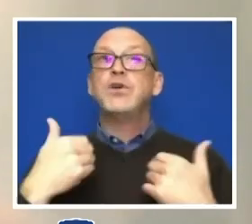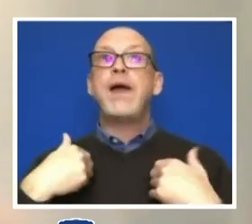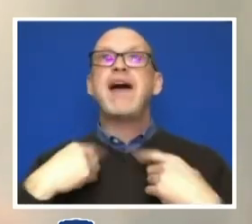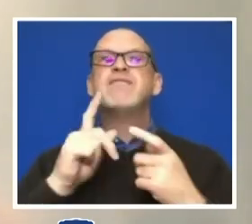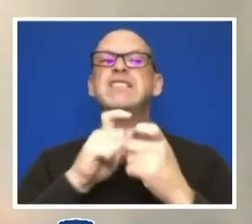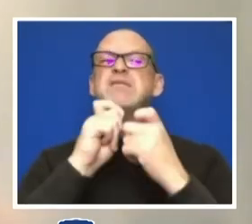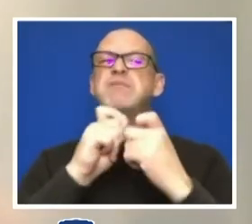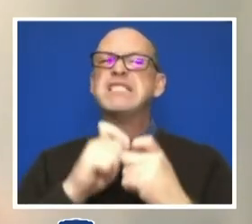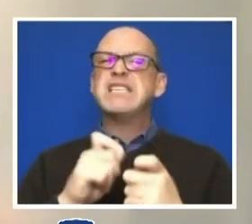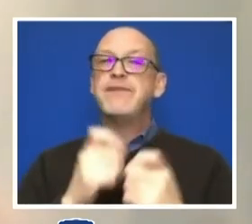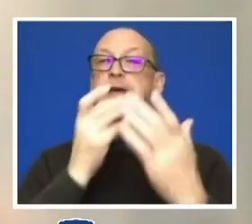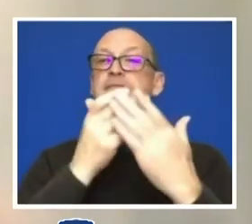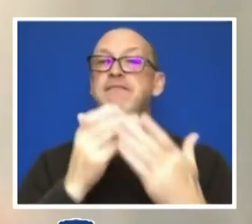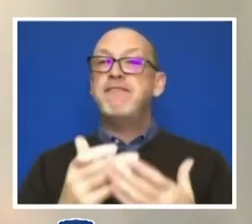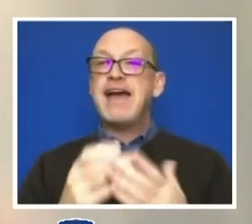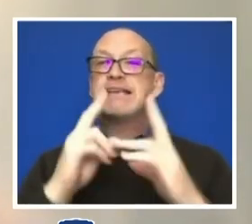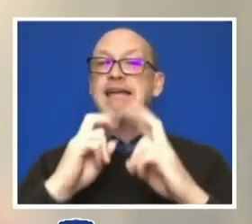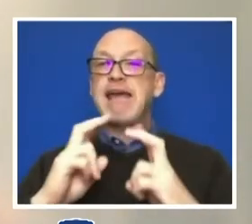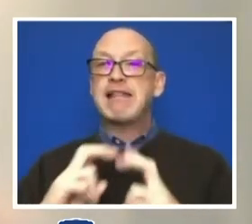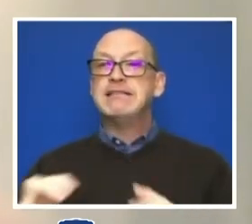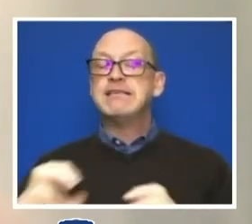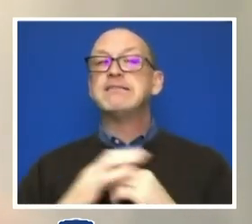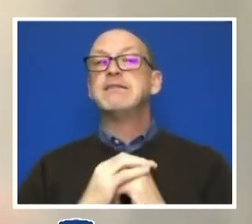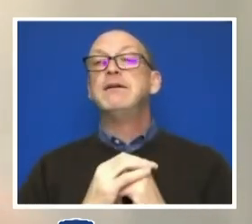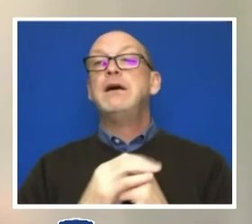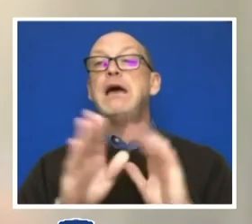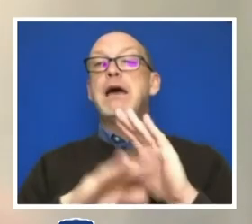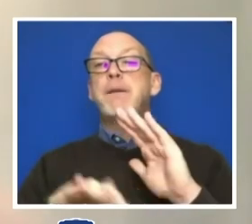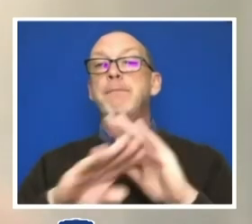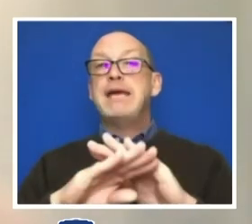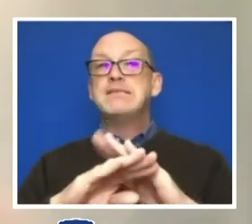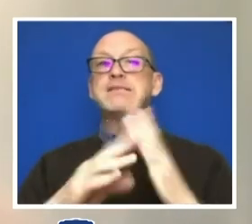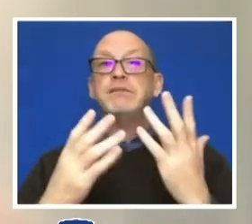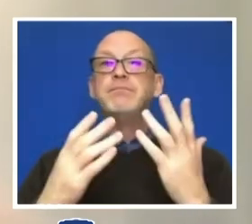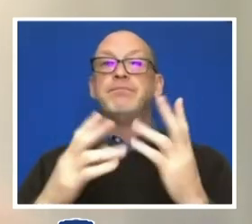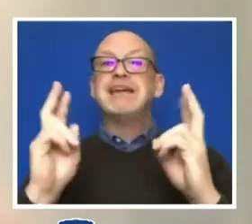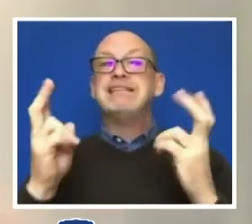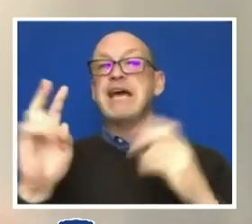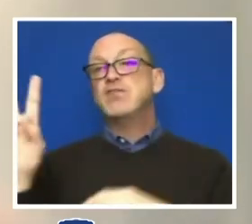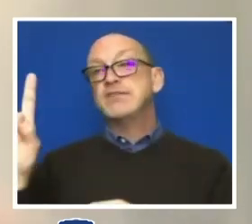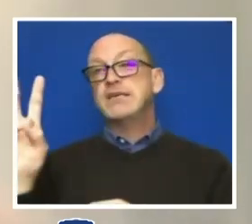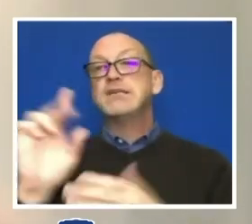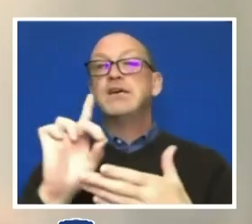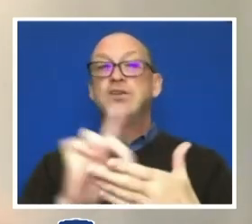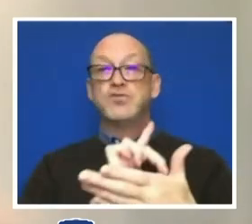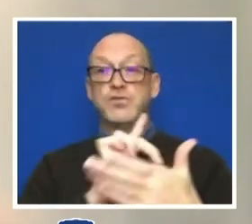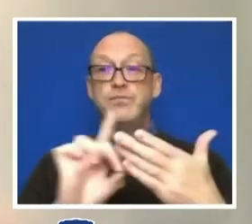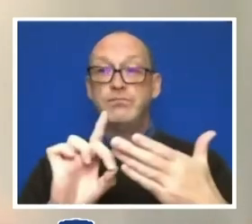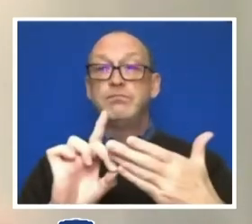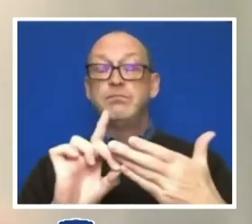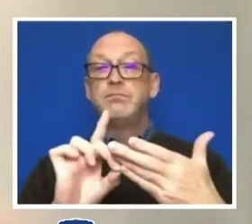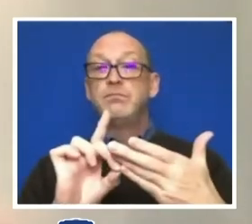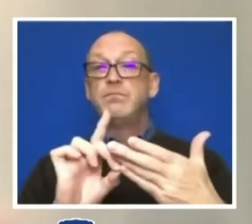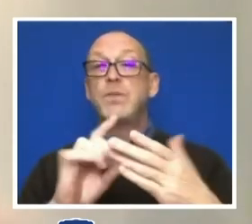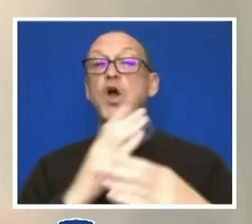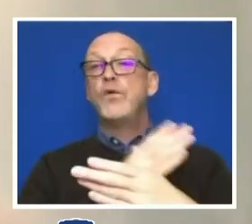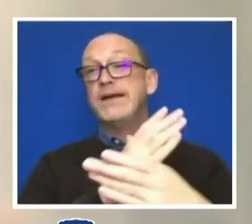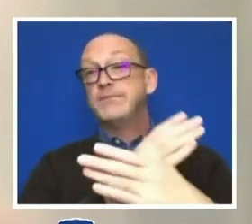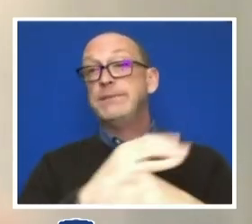fact analysis based under, I'll say, Title VI, which is discriminatory harassment,